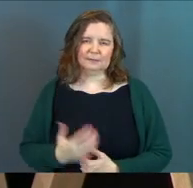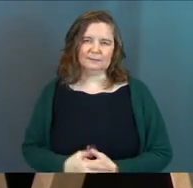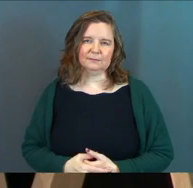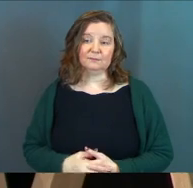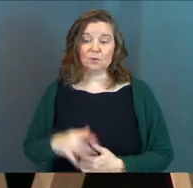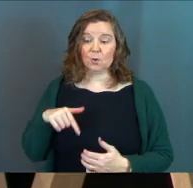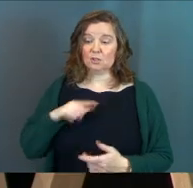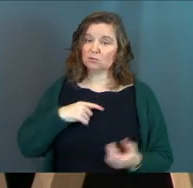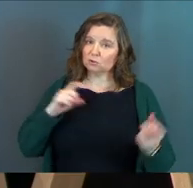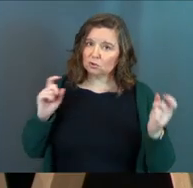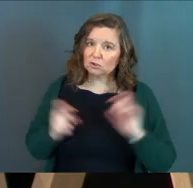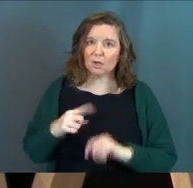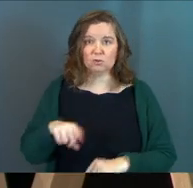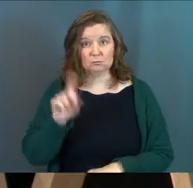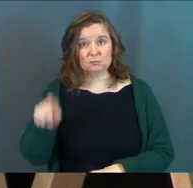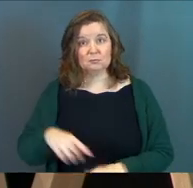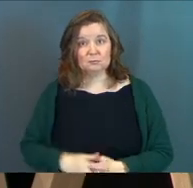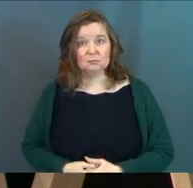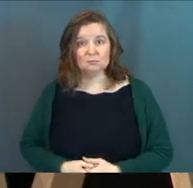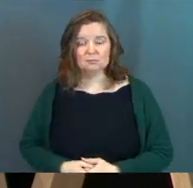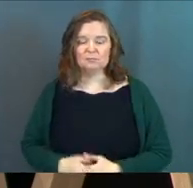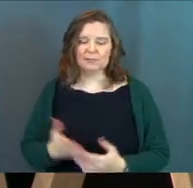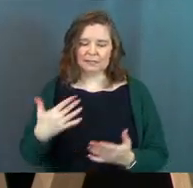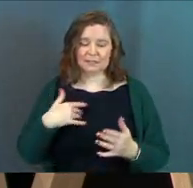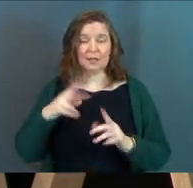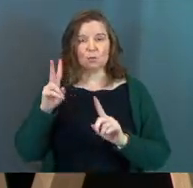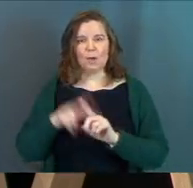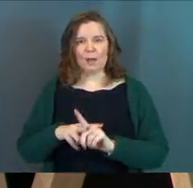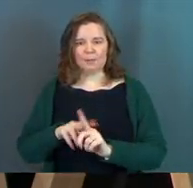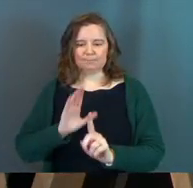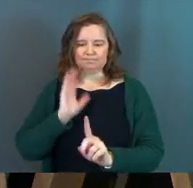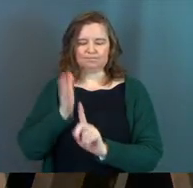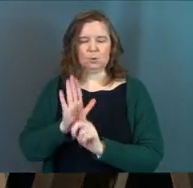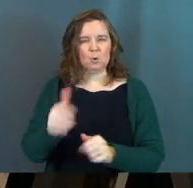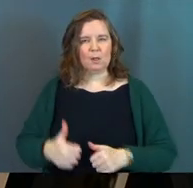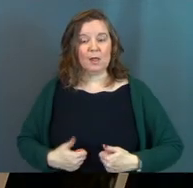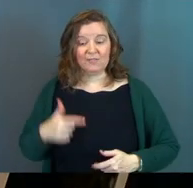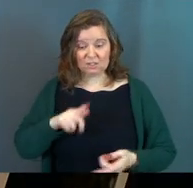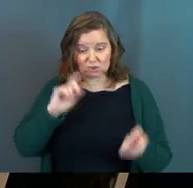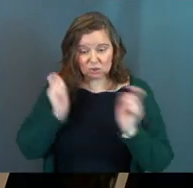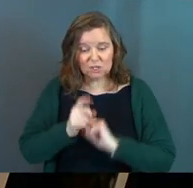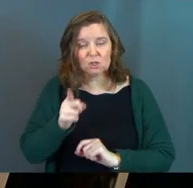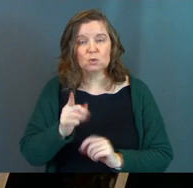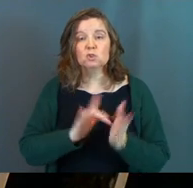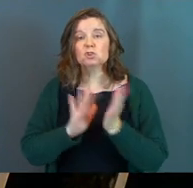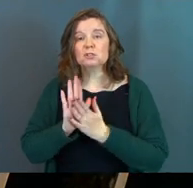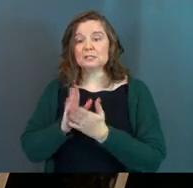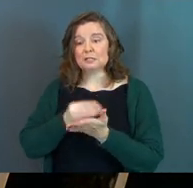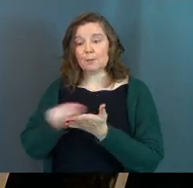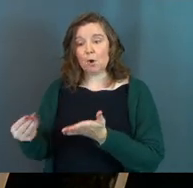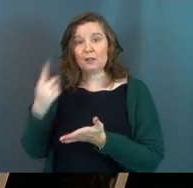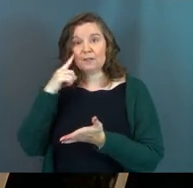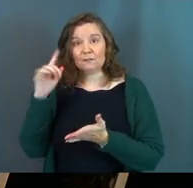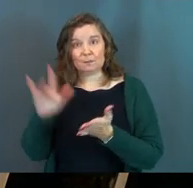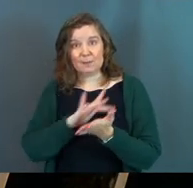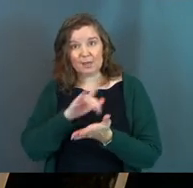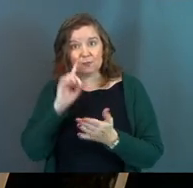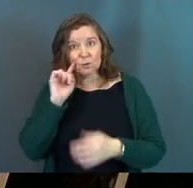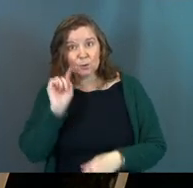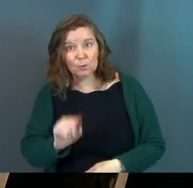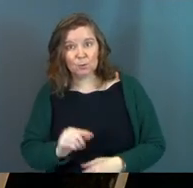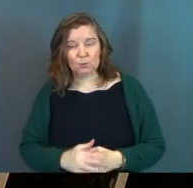So this should change you. Let's get to the application. This should change you. See, Jesus bought this for you by the way.